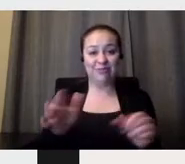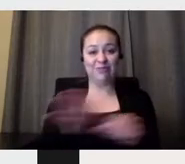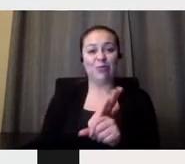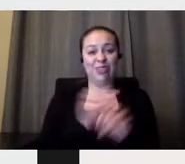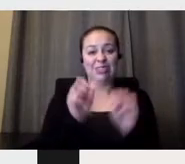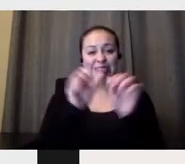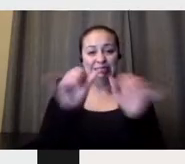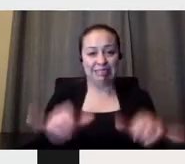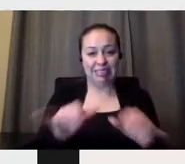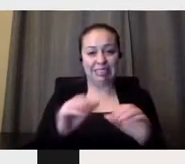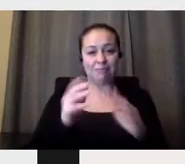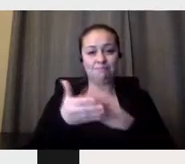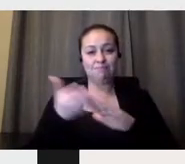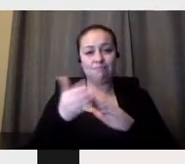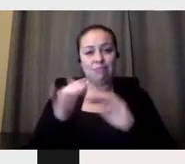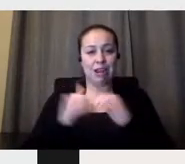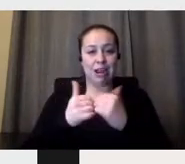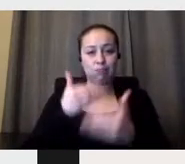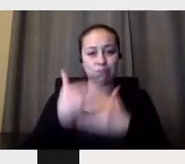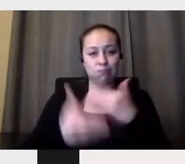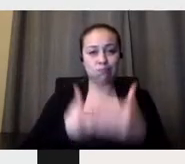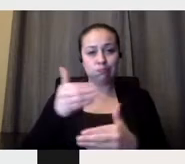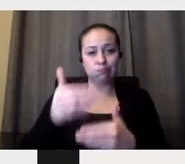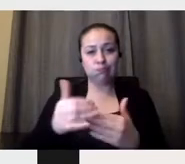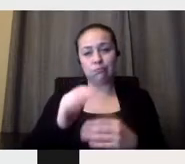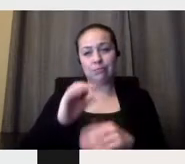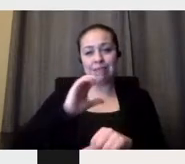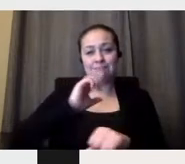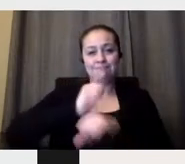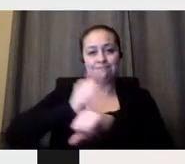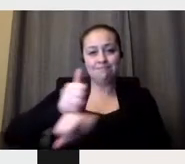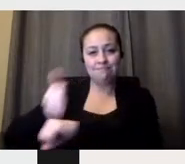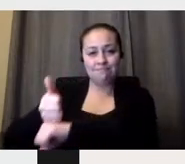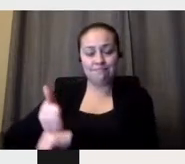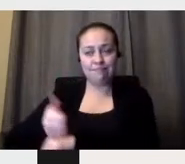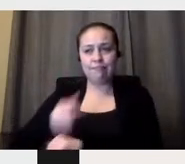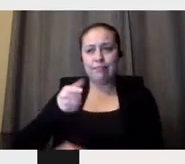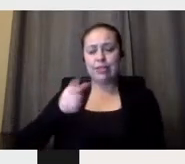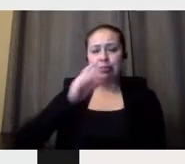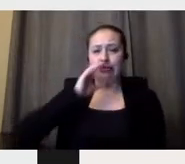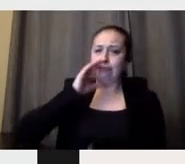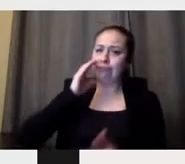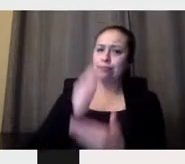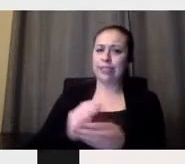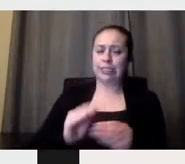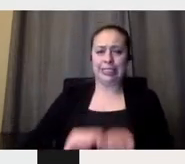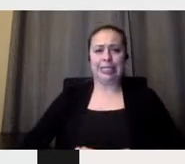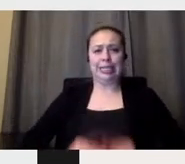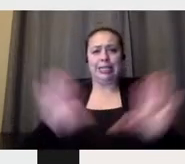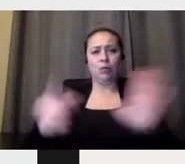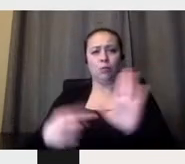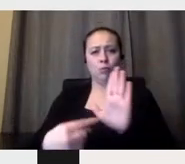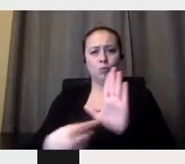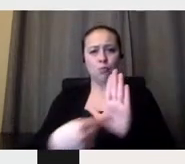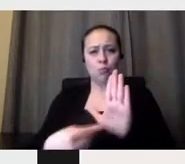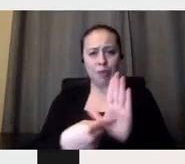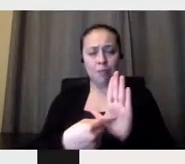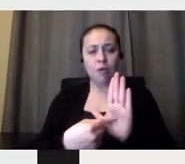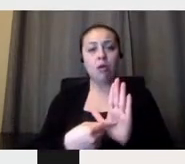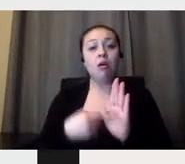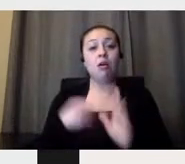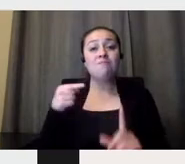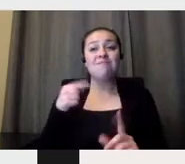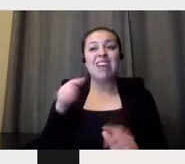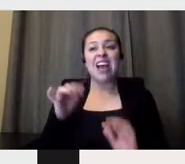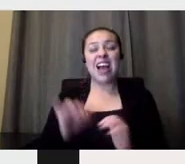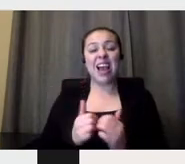This image gives you a clear example of how it's